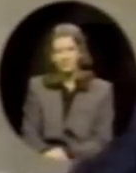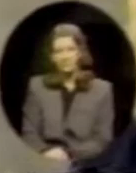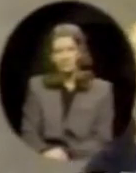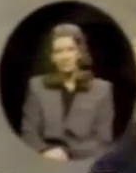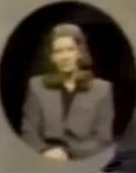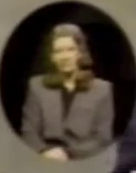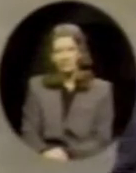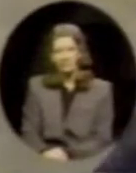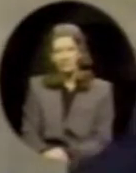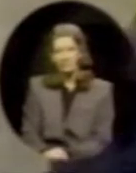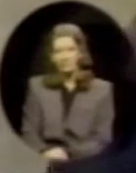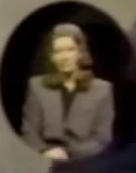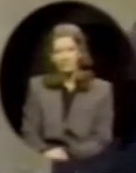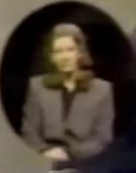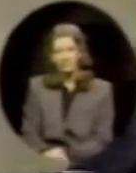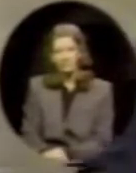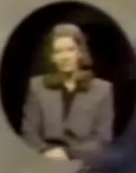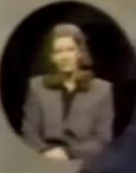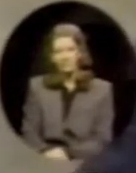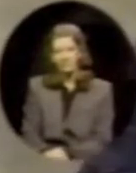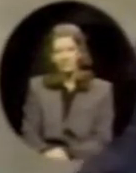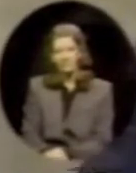hearing people can, except hear.